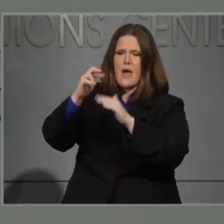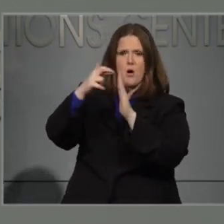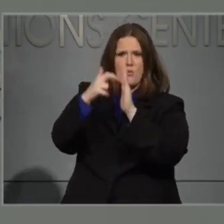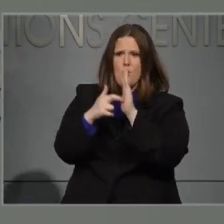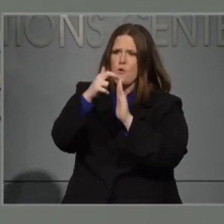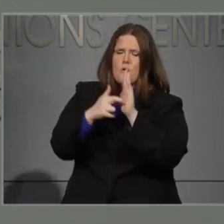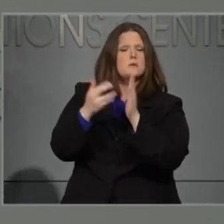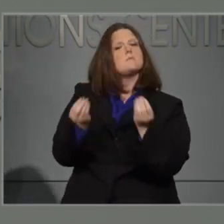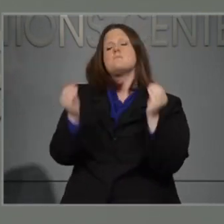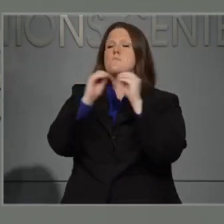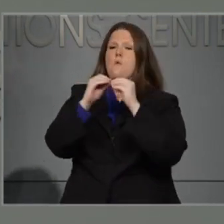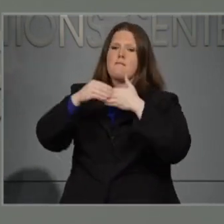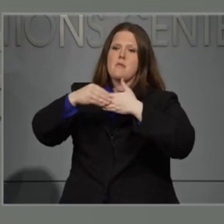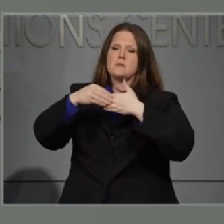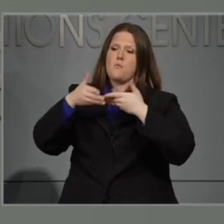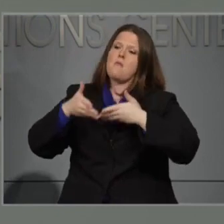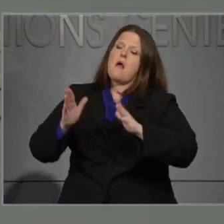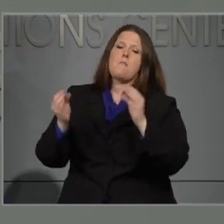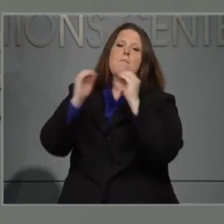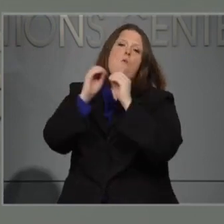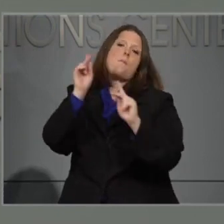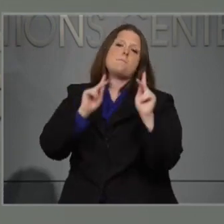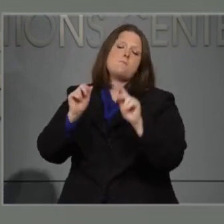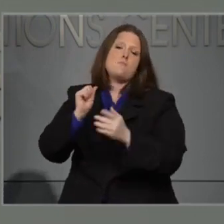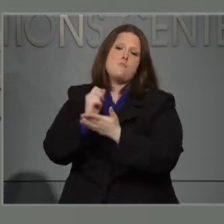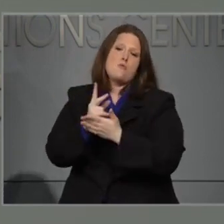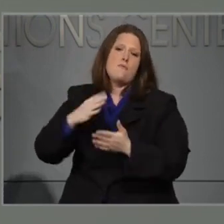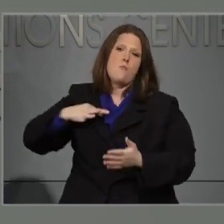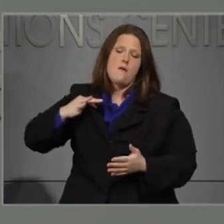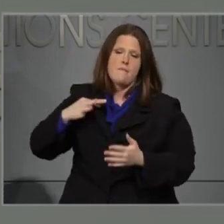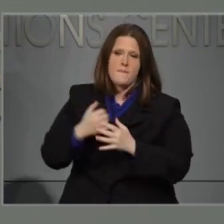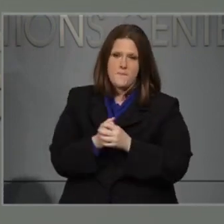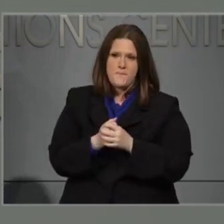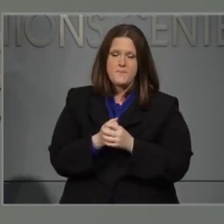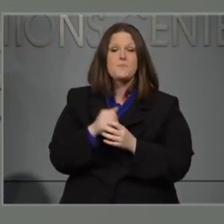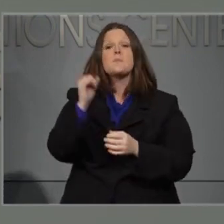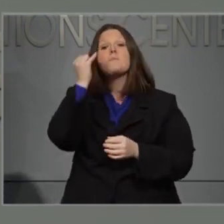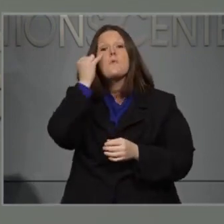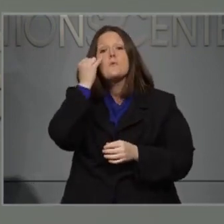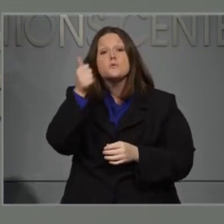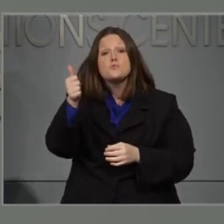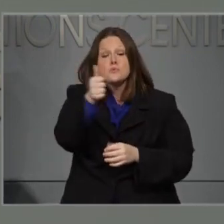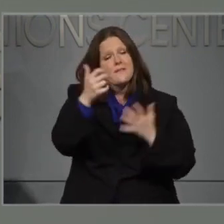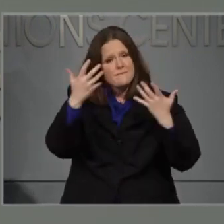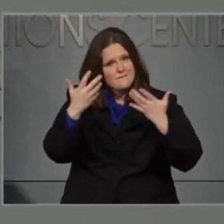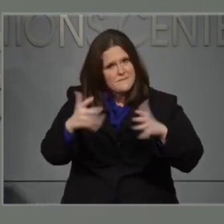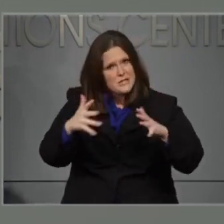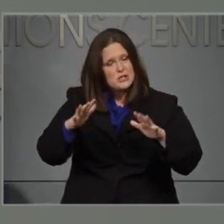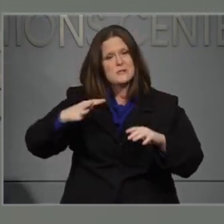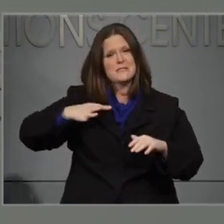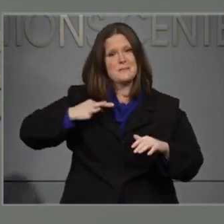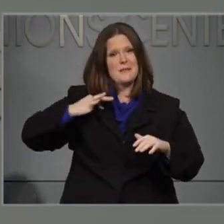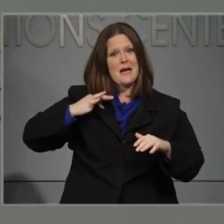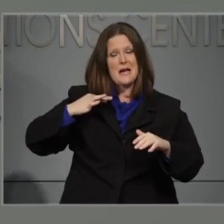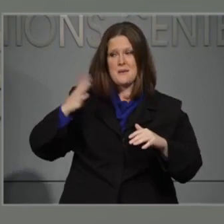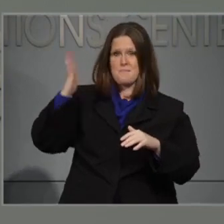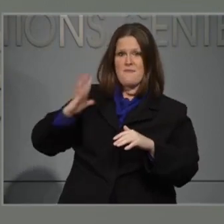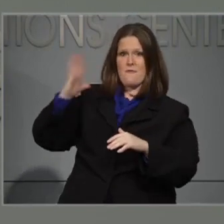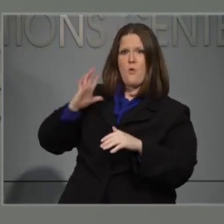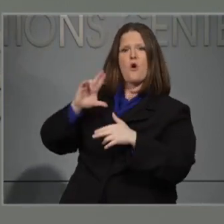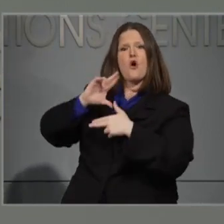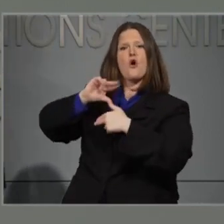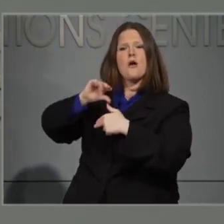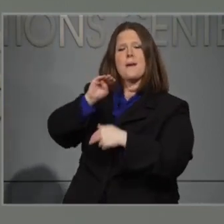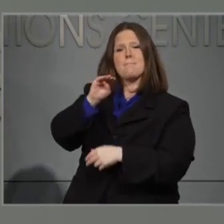still meeting federal requirements. This is important. People who have already applied through the Rebuild NC Hurricane Matthew program